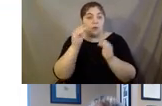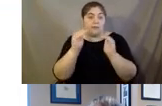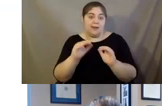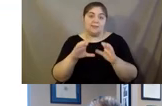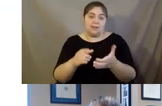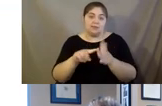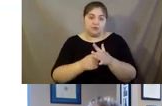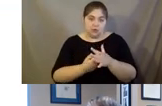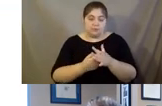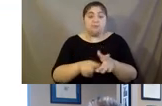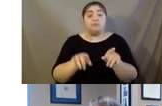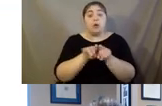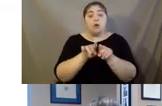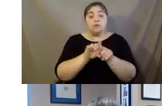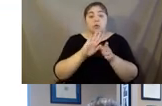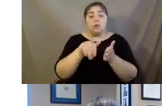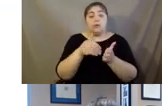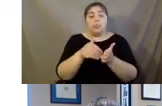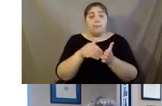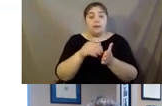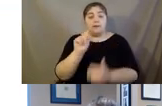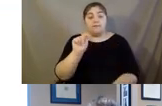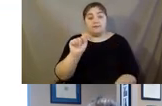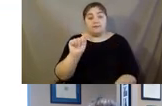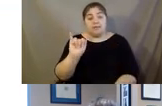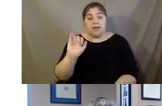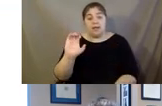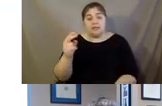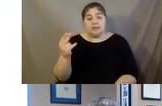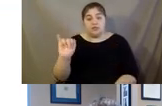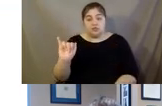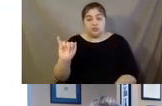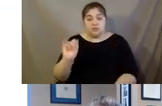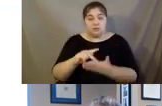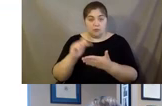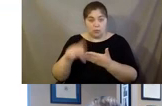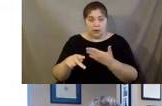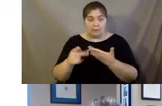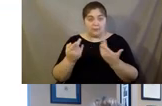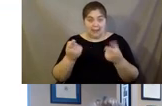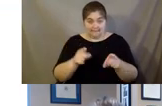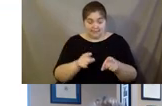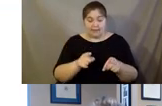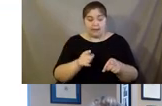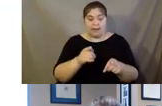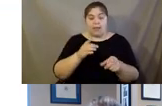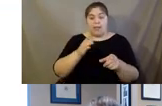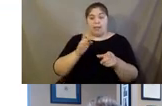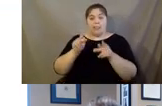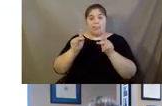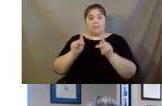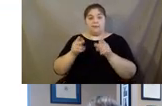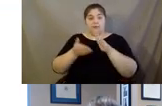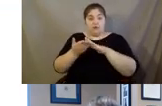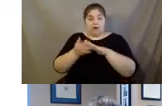We also were in the middle of Tai Chi for arthritis and a chronic disease program. And my coordinator for those programs